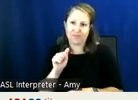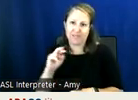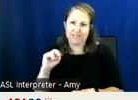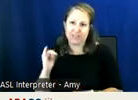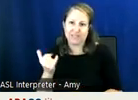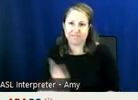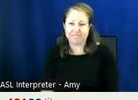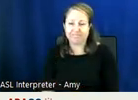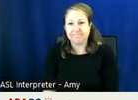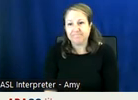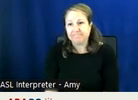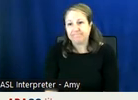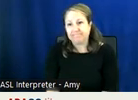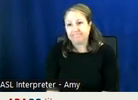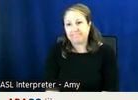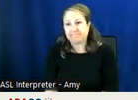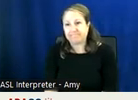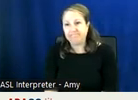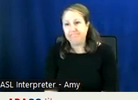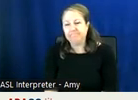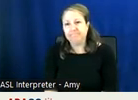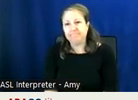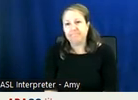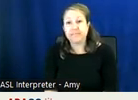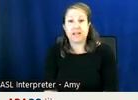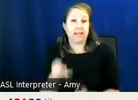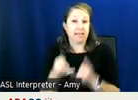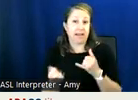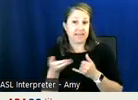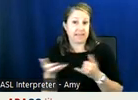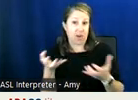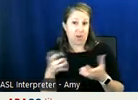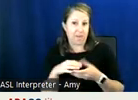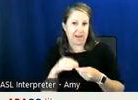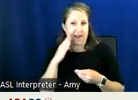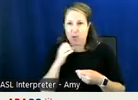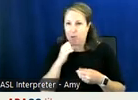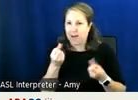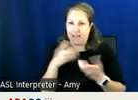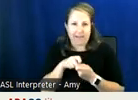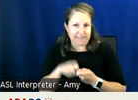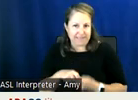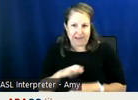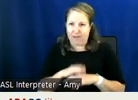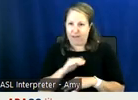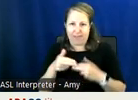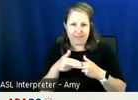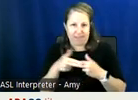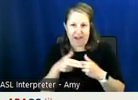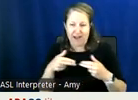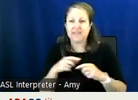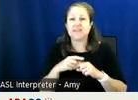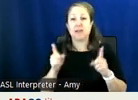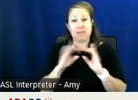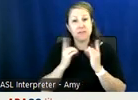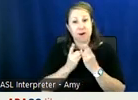um the last thing i want to mention i know there wasn't a lot of detail in these slides on our investments um the department